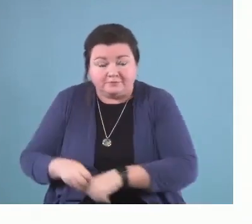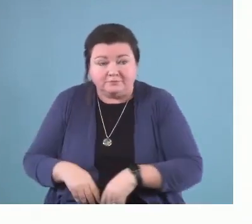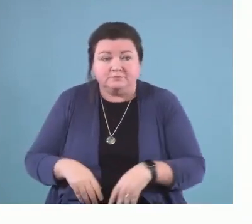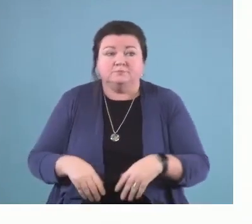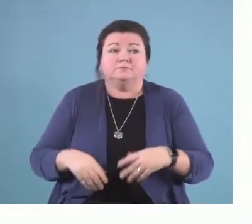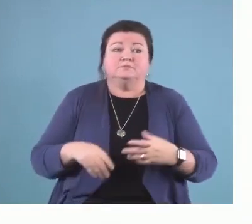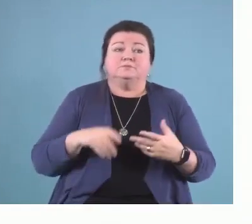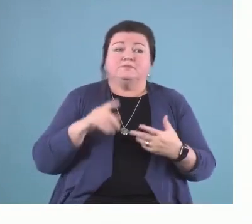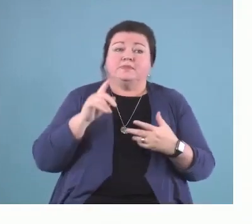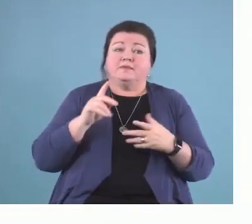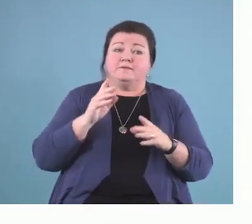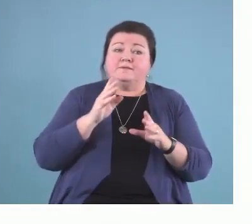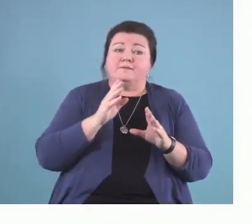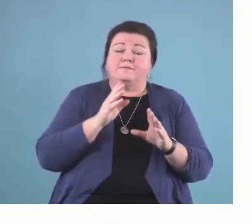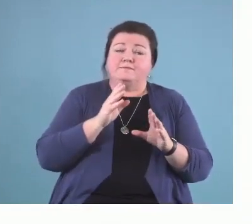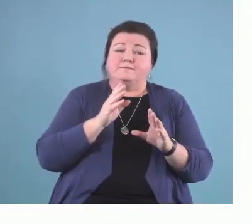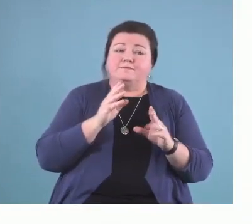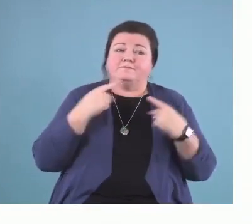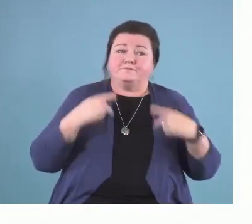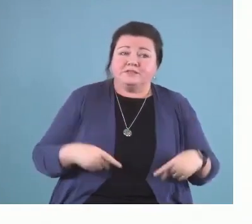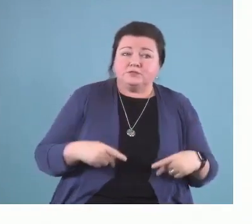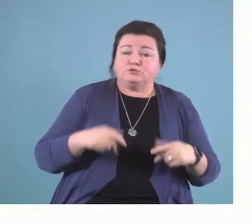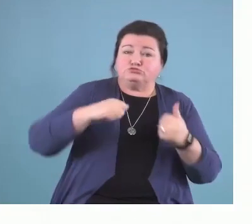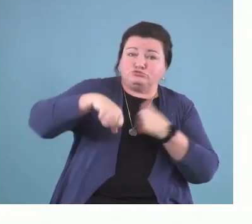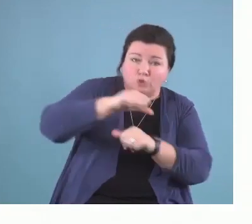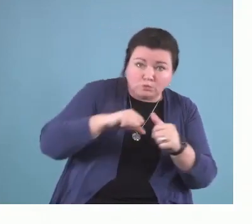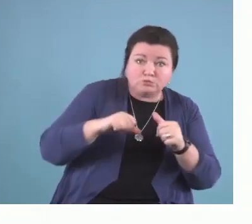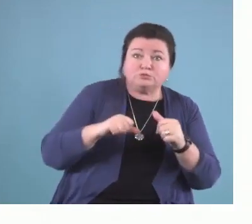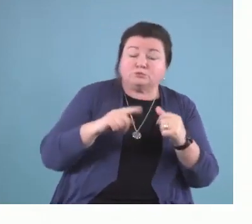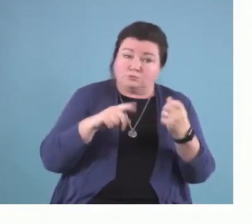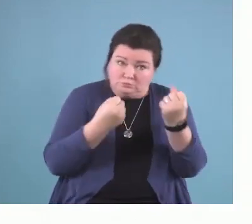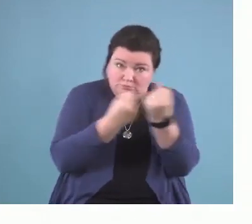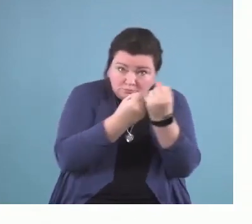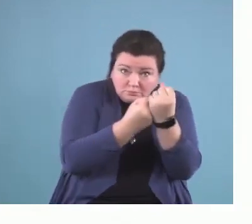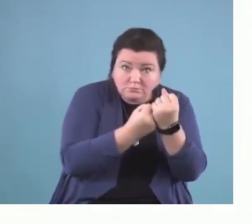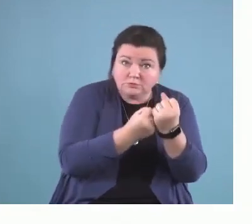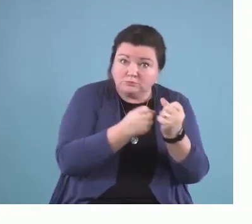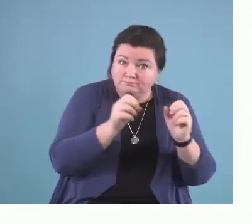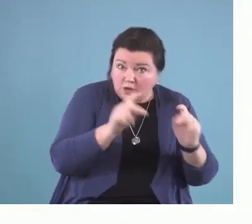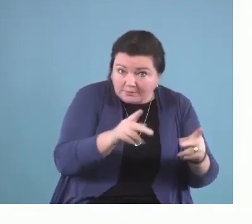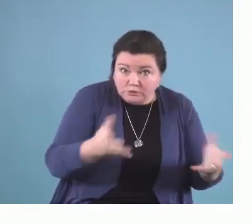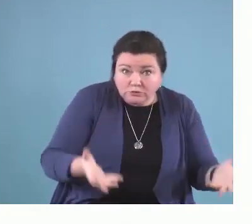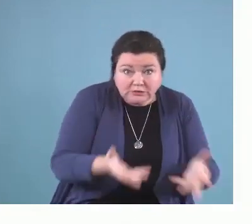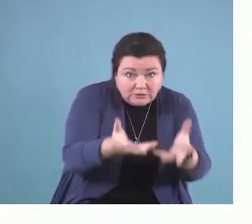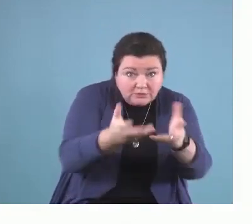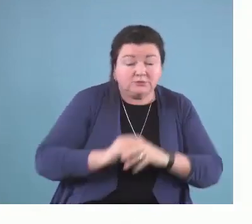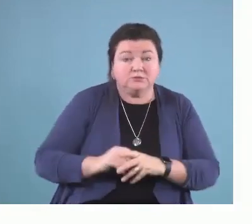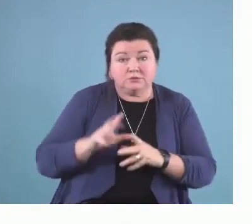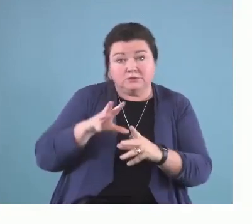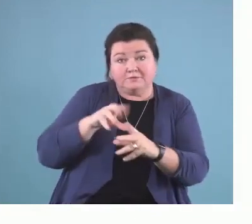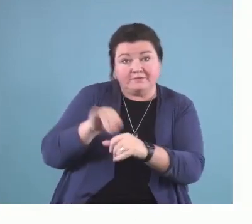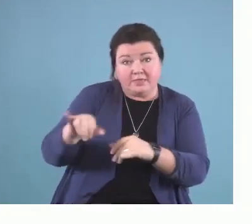environment that enables or supports the opportunity to perform the behavior?